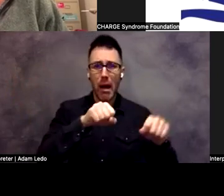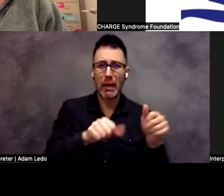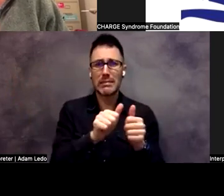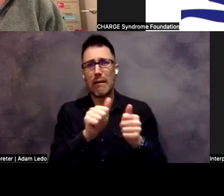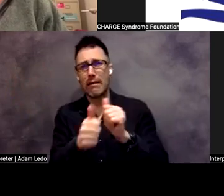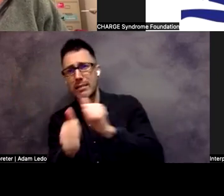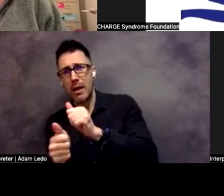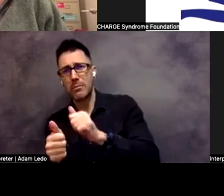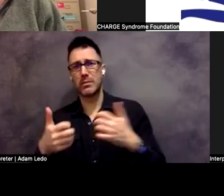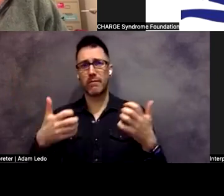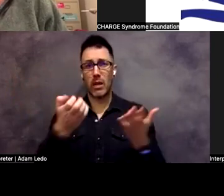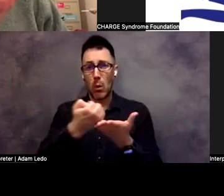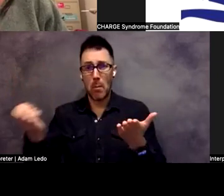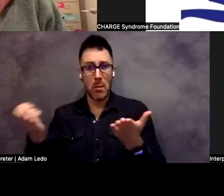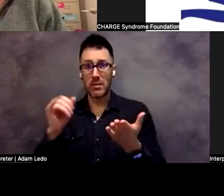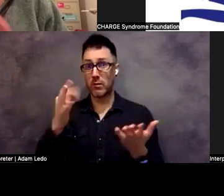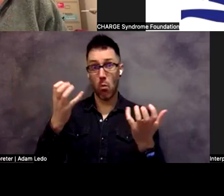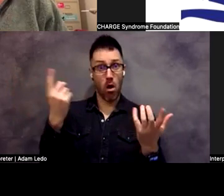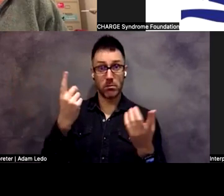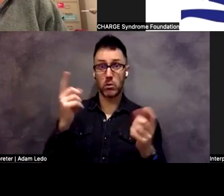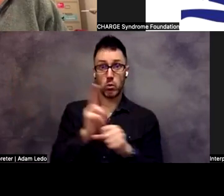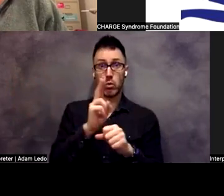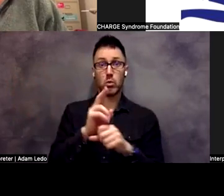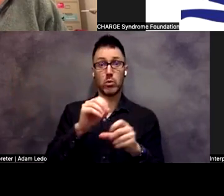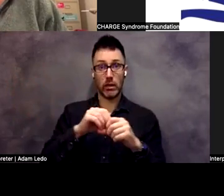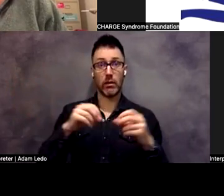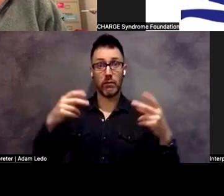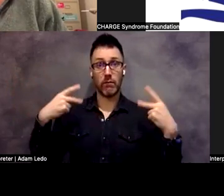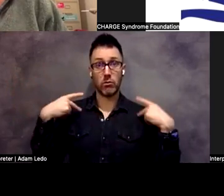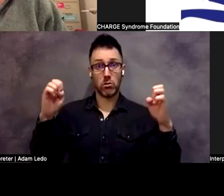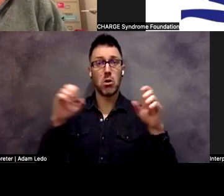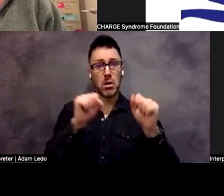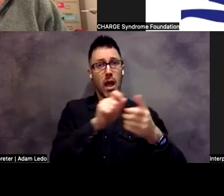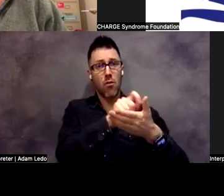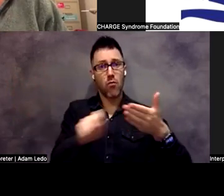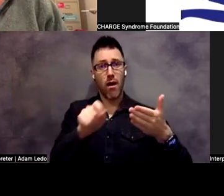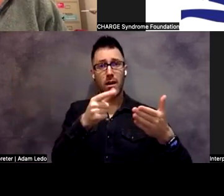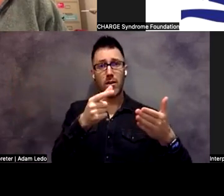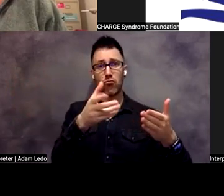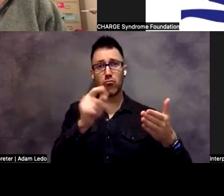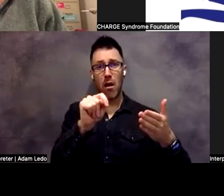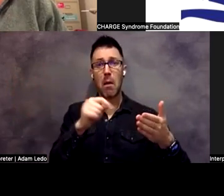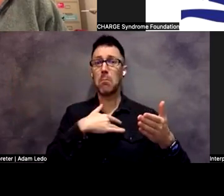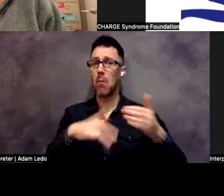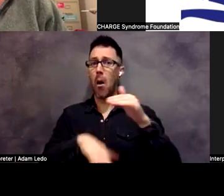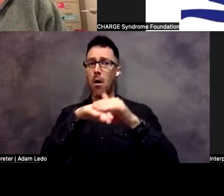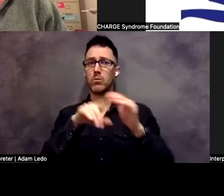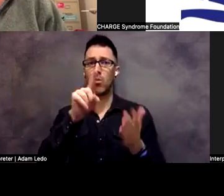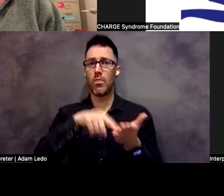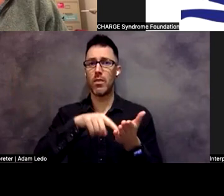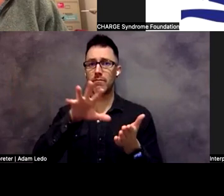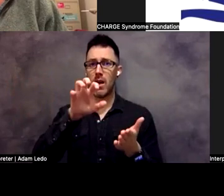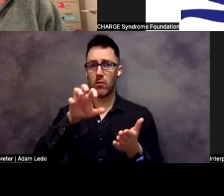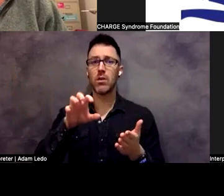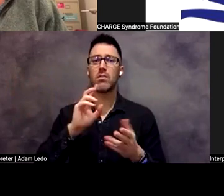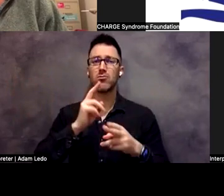the child to use in physical education, they can write a grant. They give you usually up to $1,500. It's a wonderful organization, Challenged